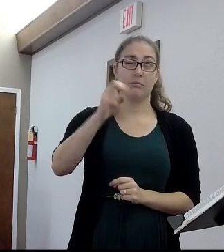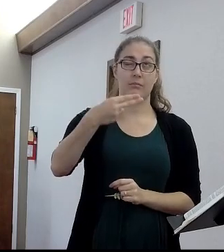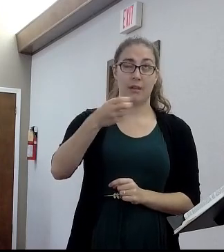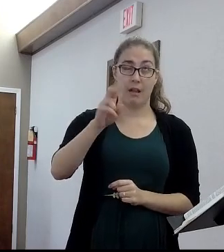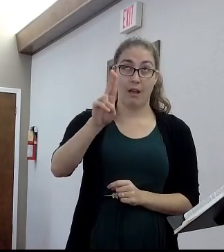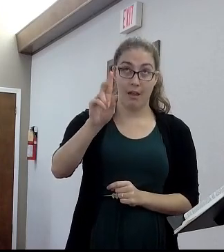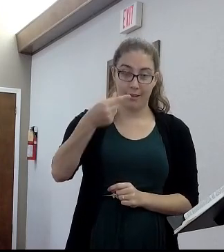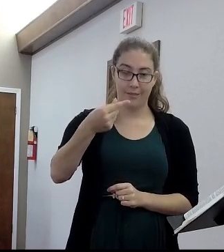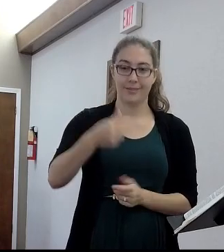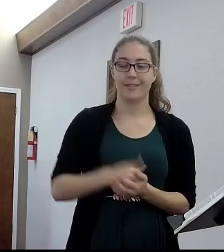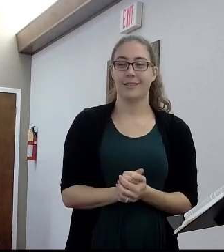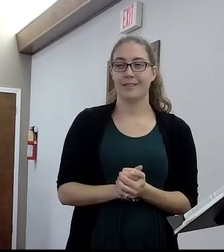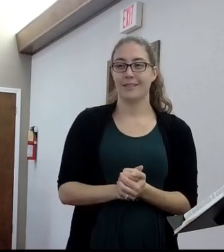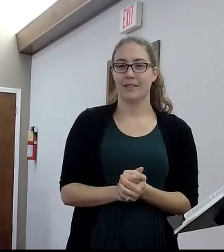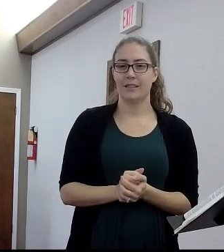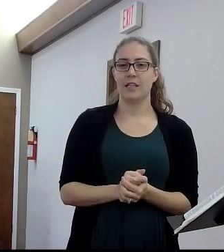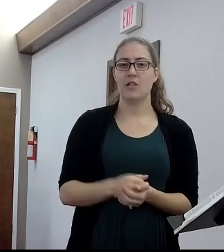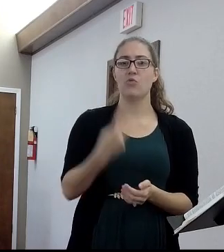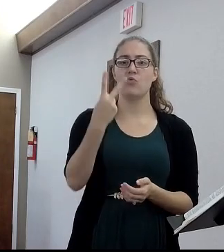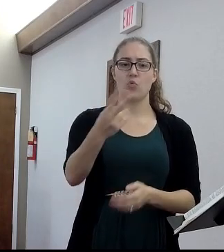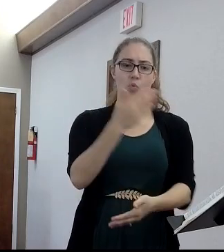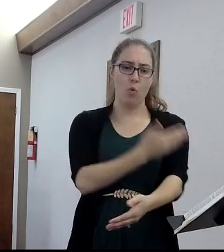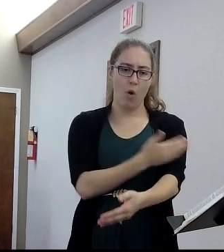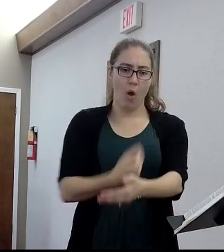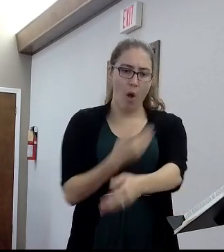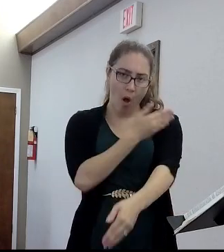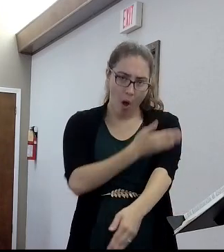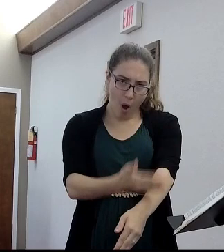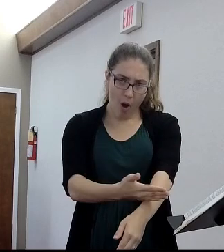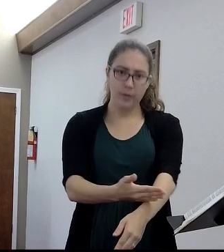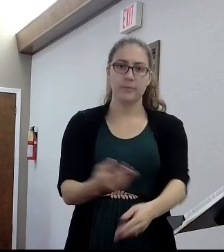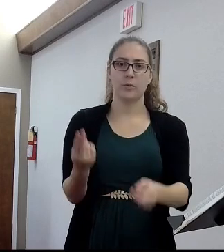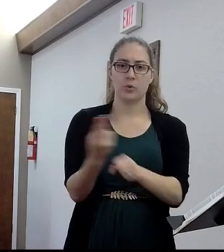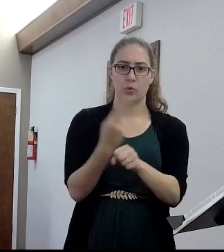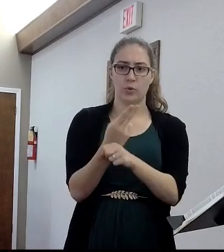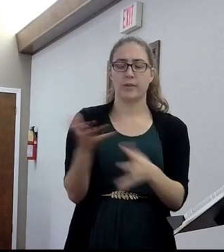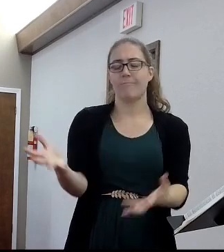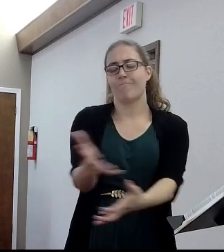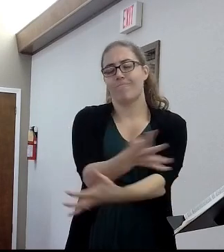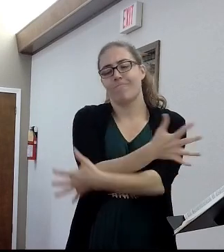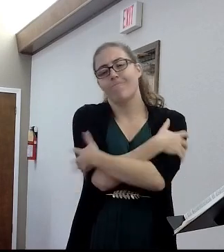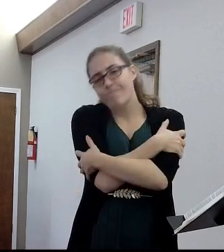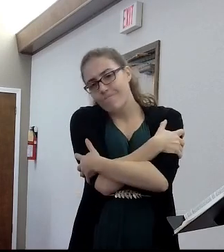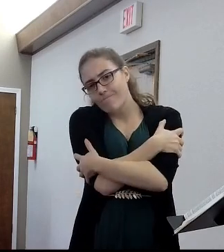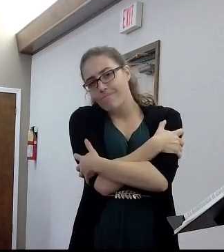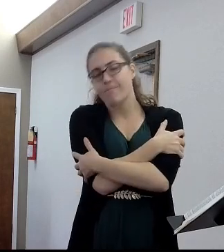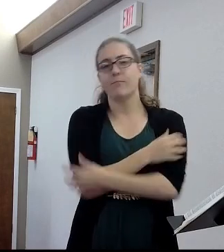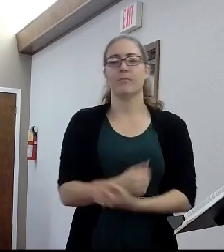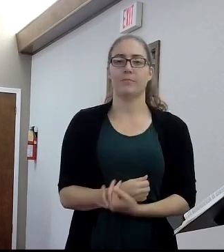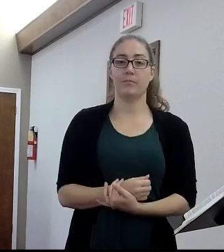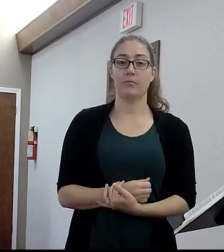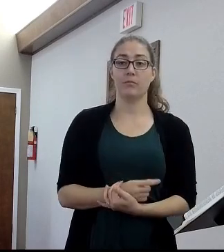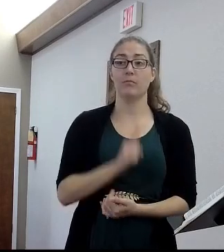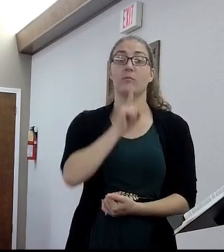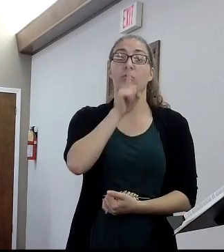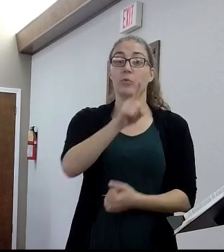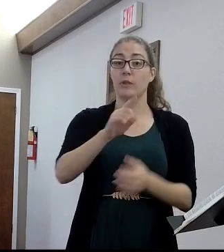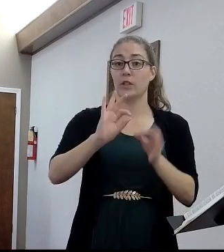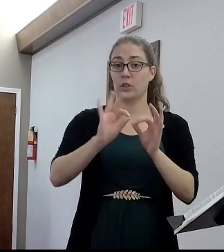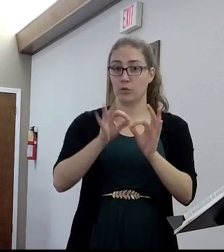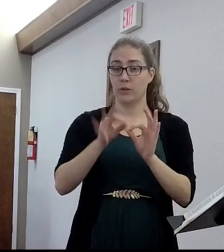two arms. It's a two-arm embrace. That would be the actual literal translation of that Greek word.